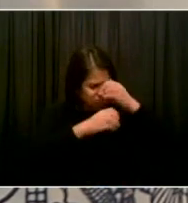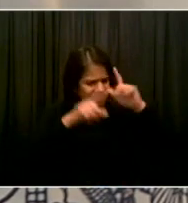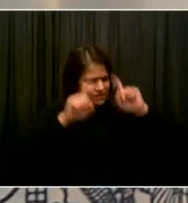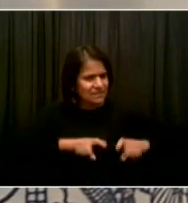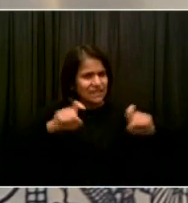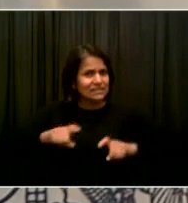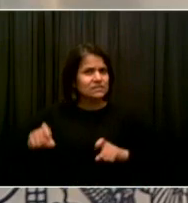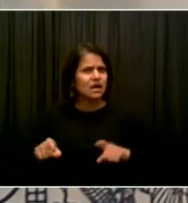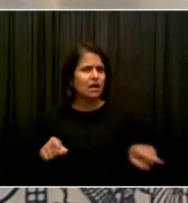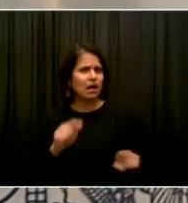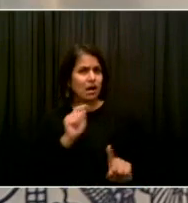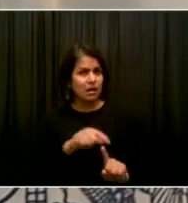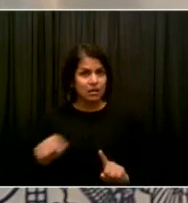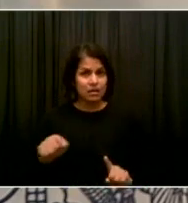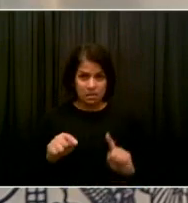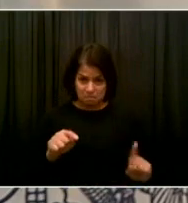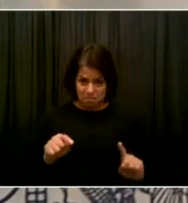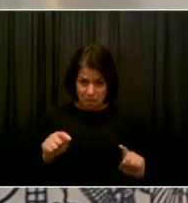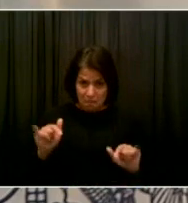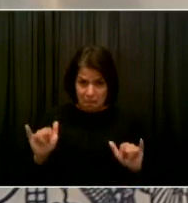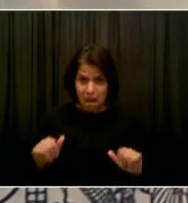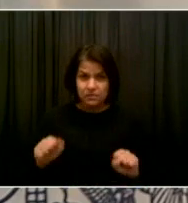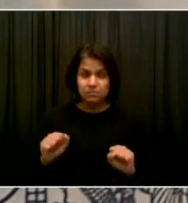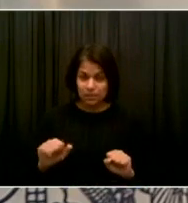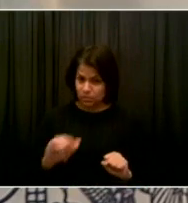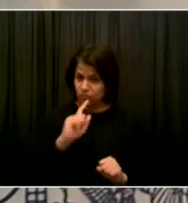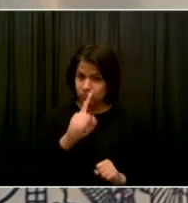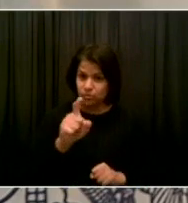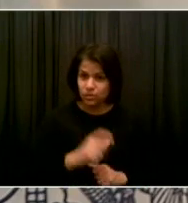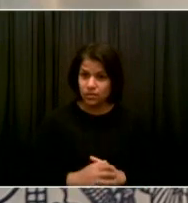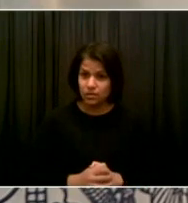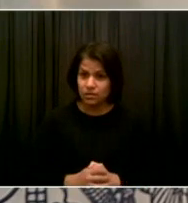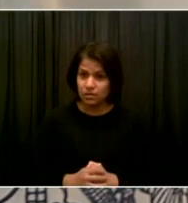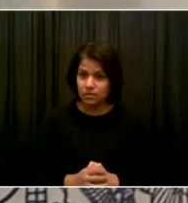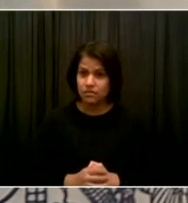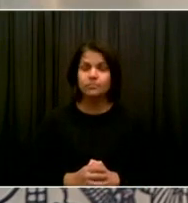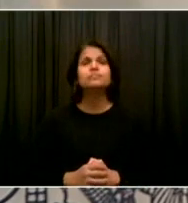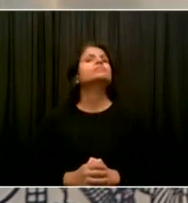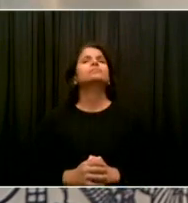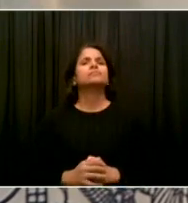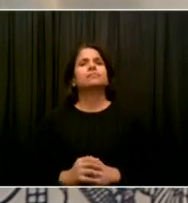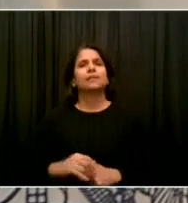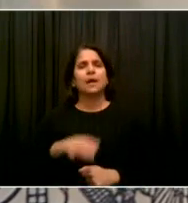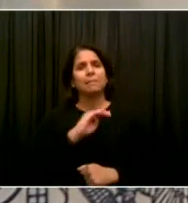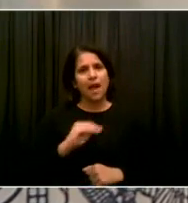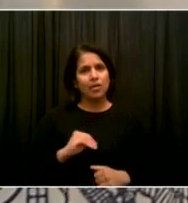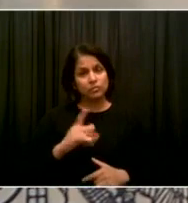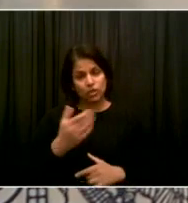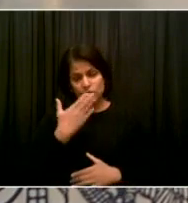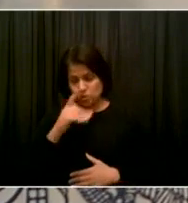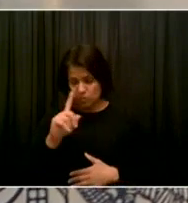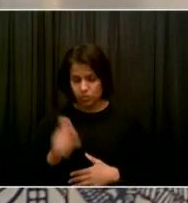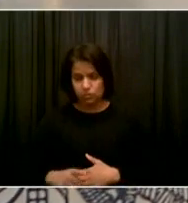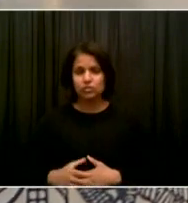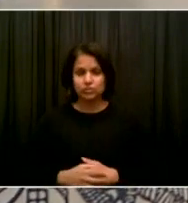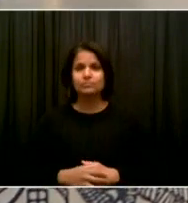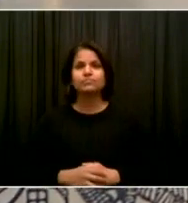confusion might be premature? That's a great question, Andrew. I'm gonna go back to Dr. Katz in a moment. But let me say this.